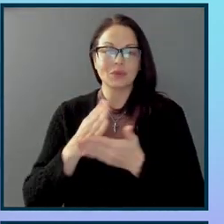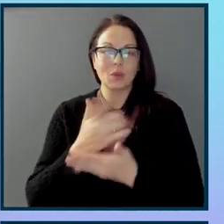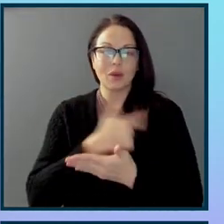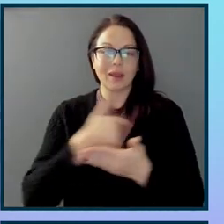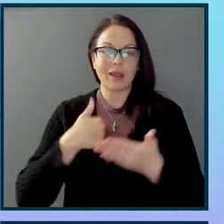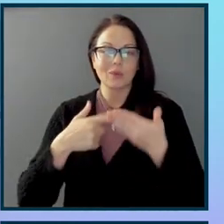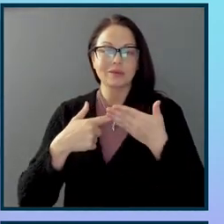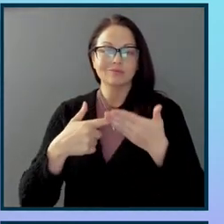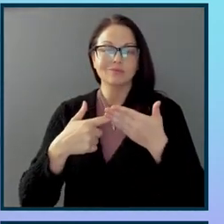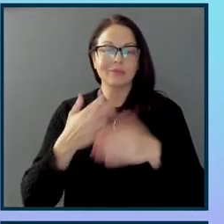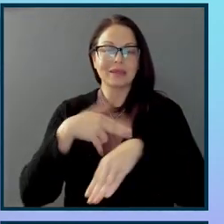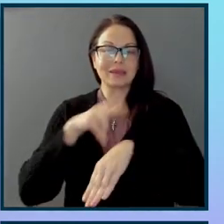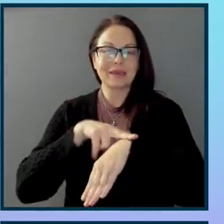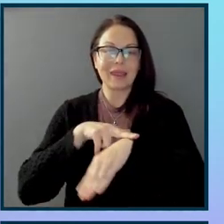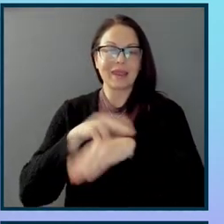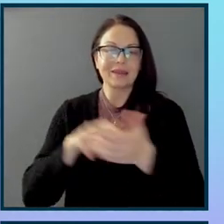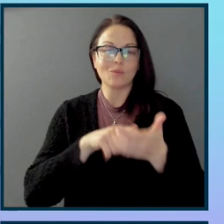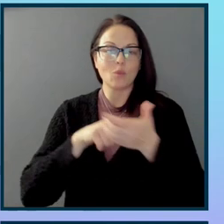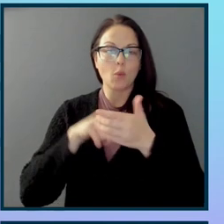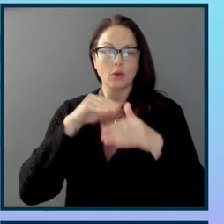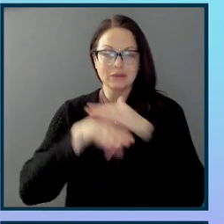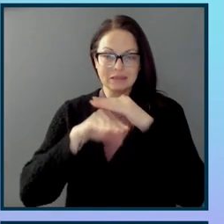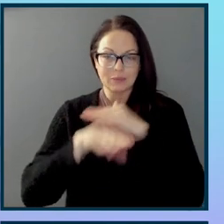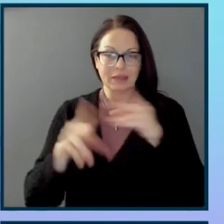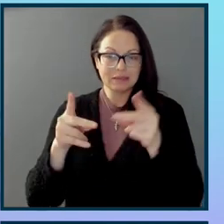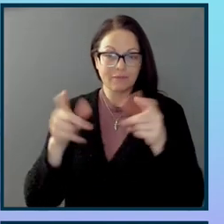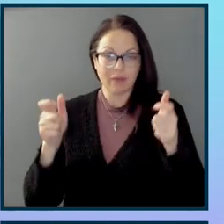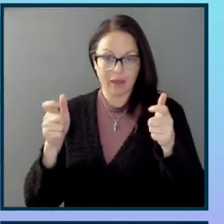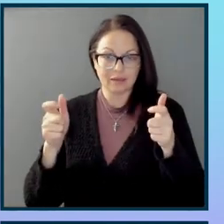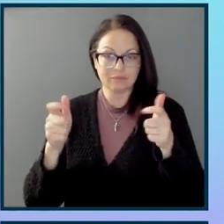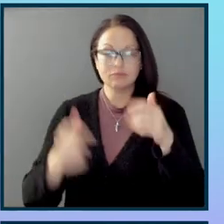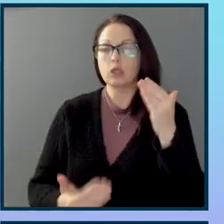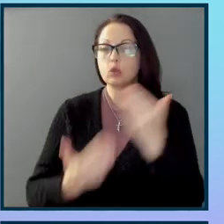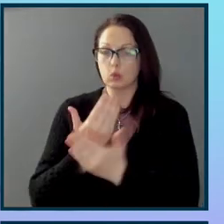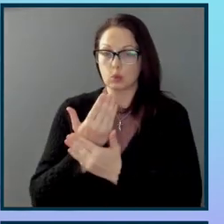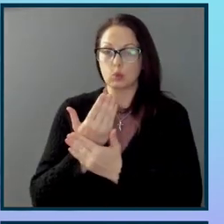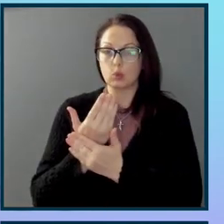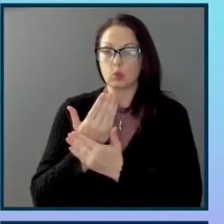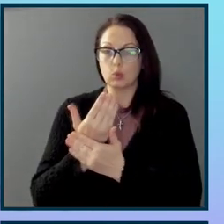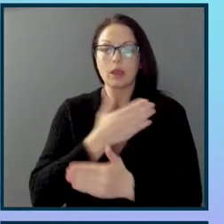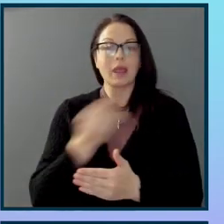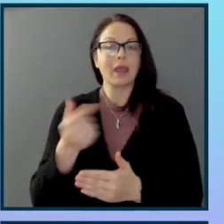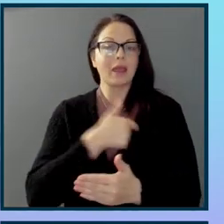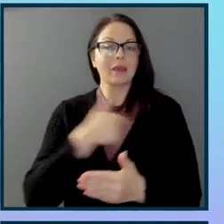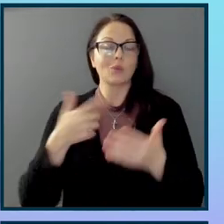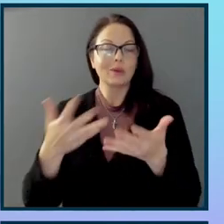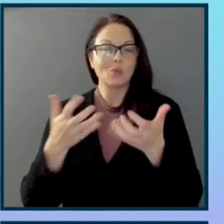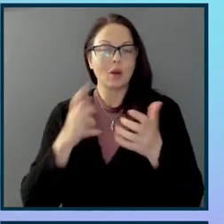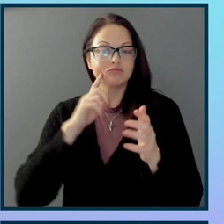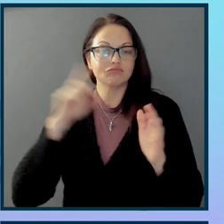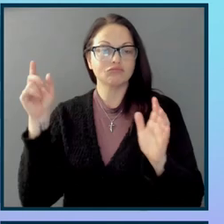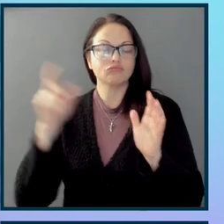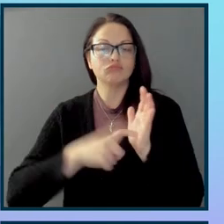fact that native mobile accessibility is, you know, fast changing, relatively new. And we wanted to recognize